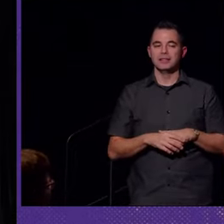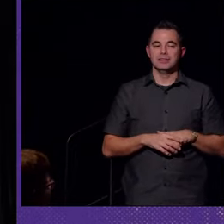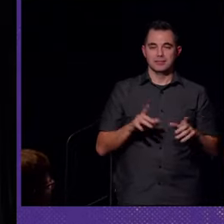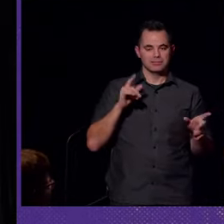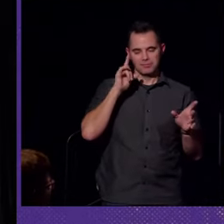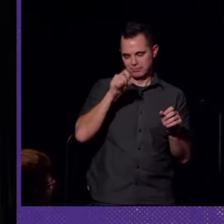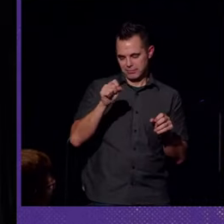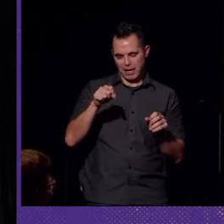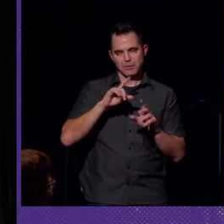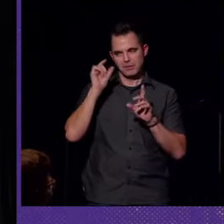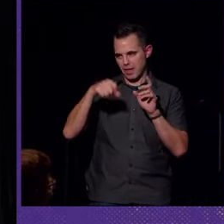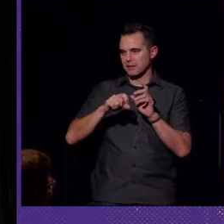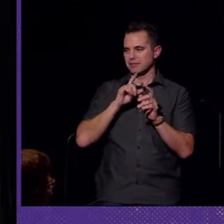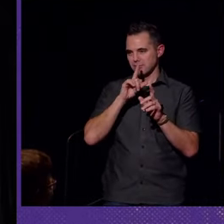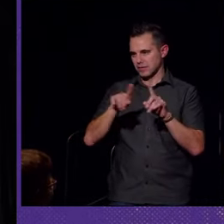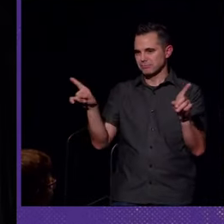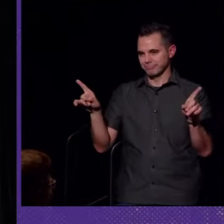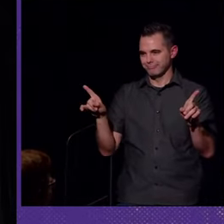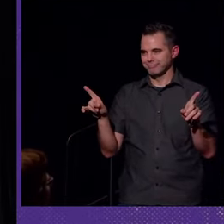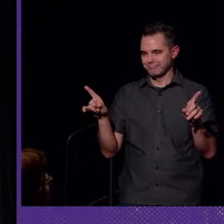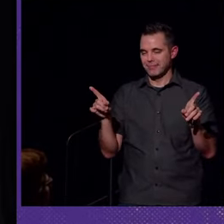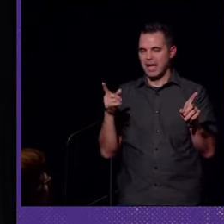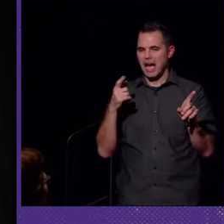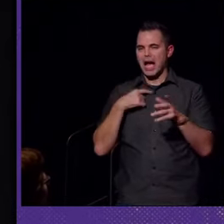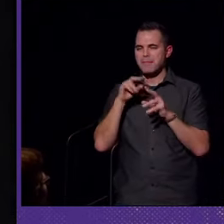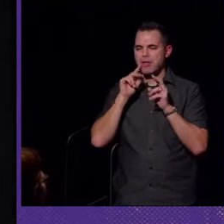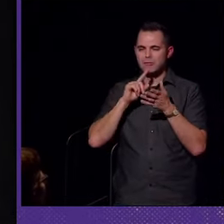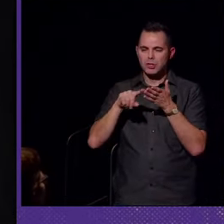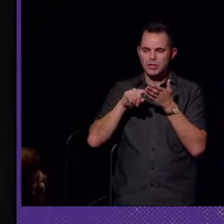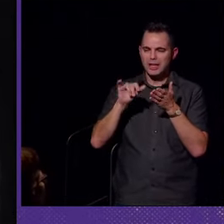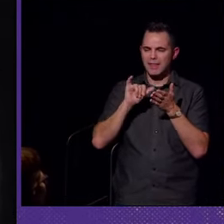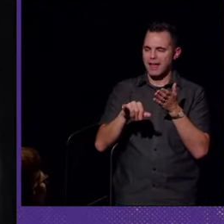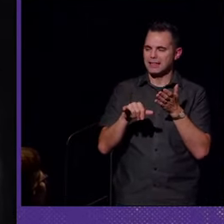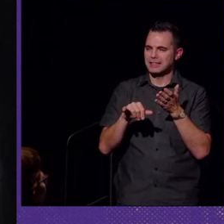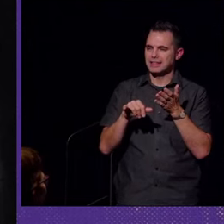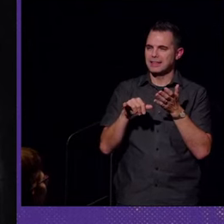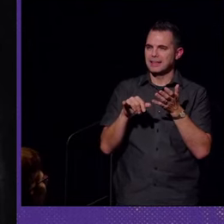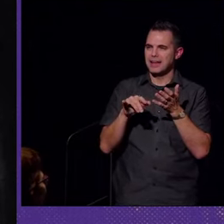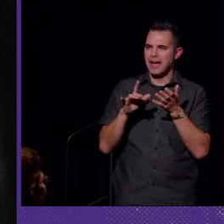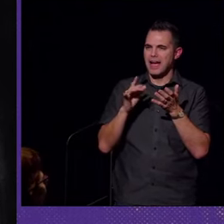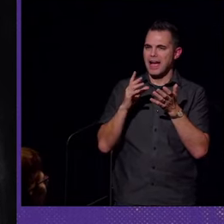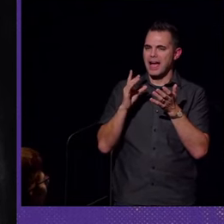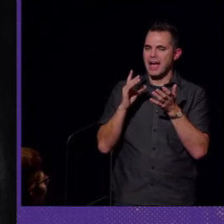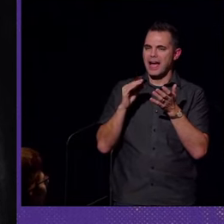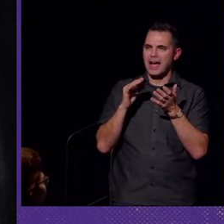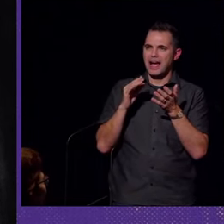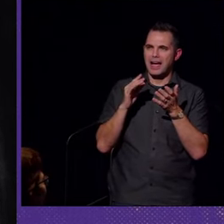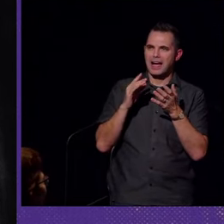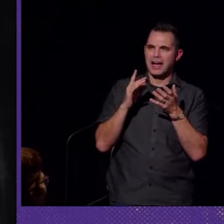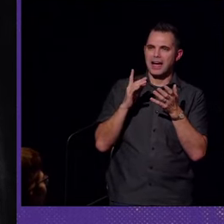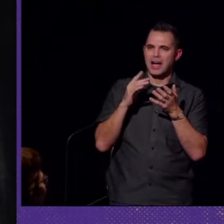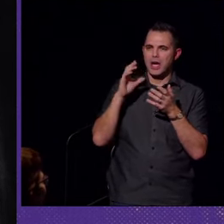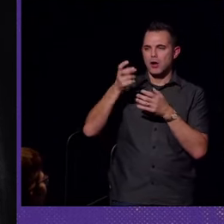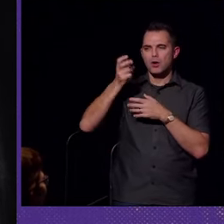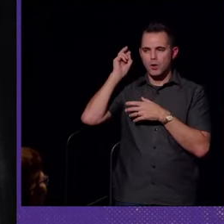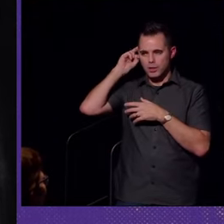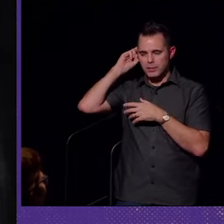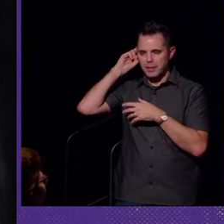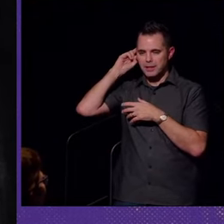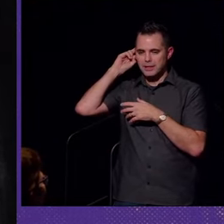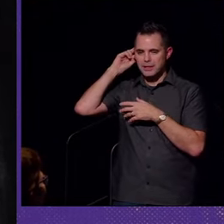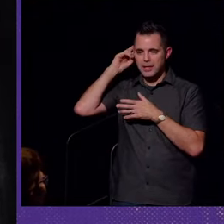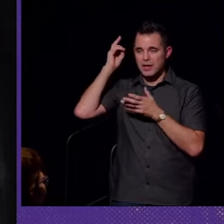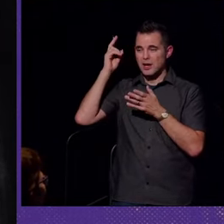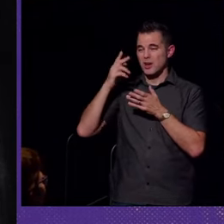Absolutely, they are. And I've been looking into this. And cochlear implants